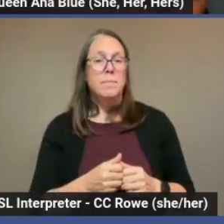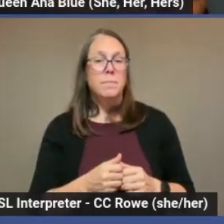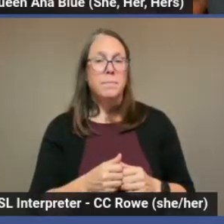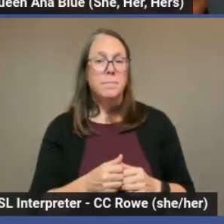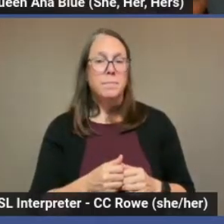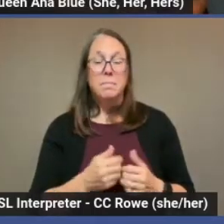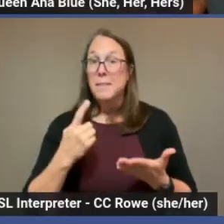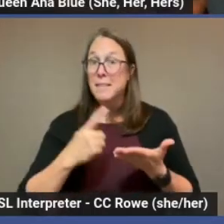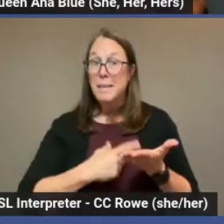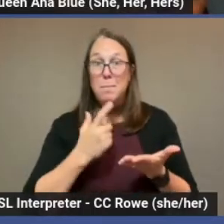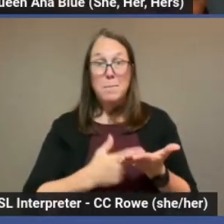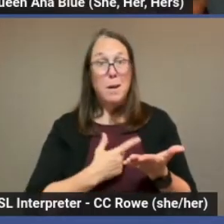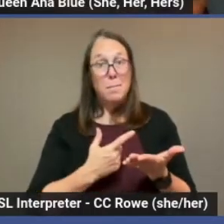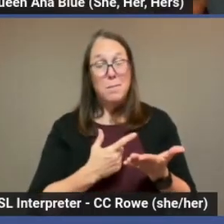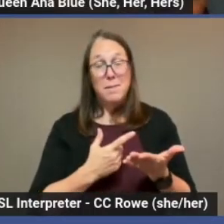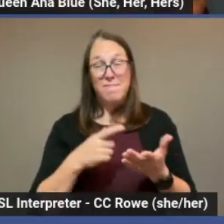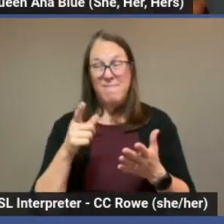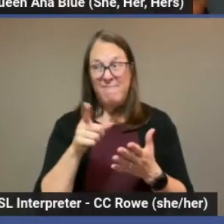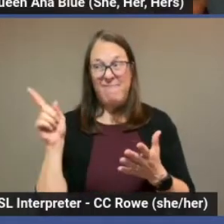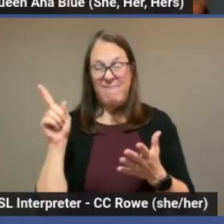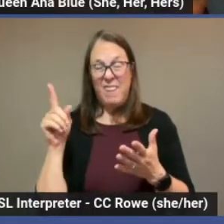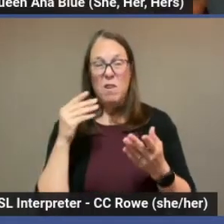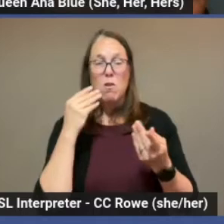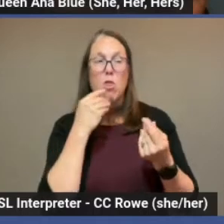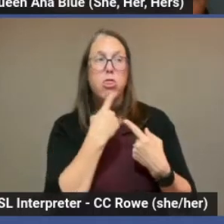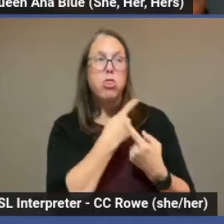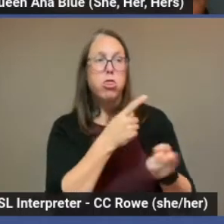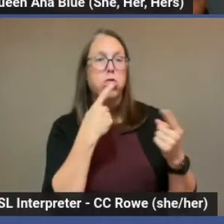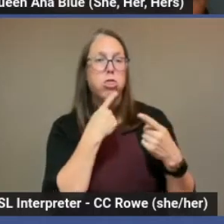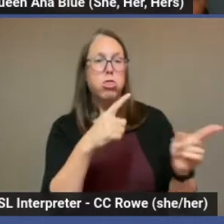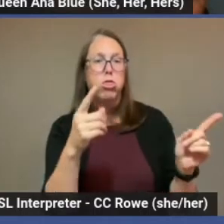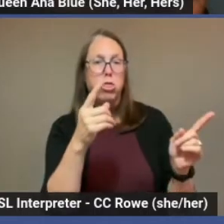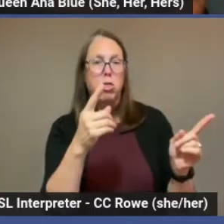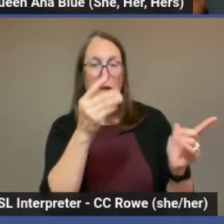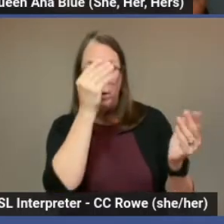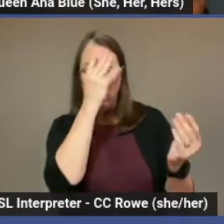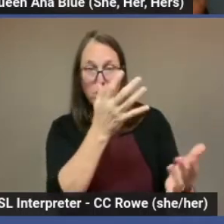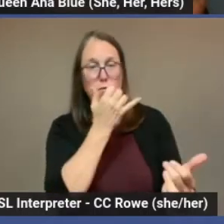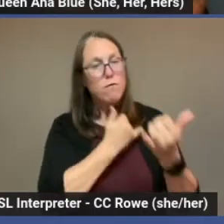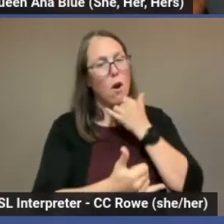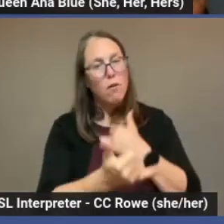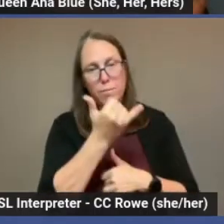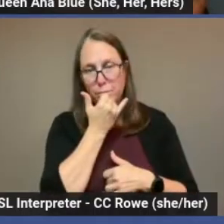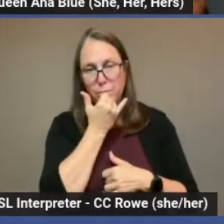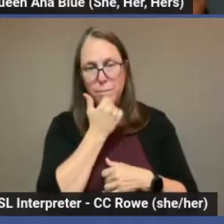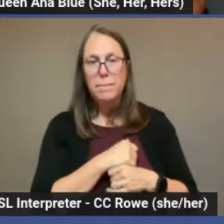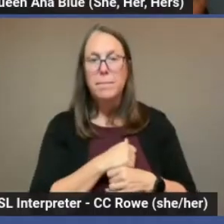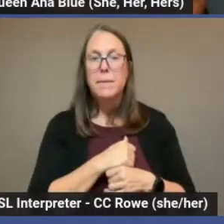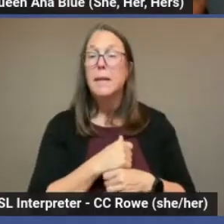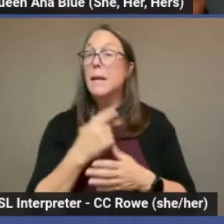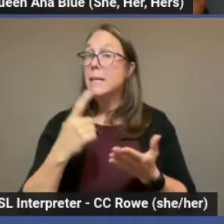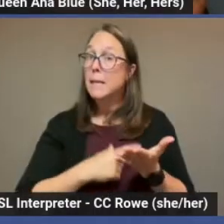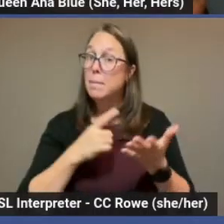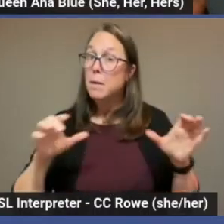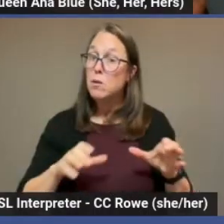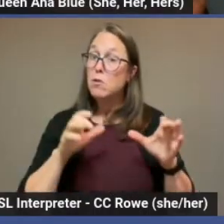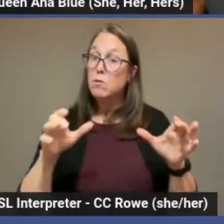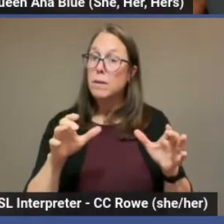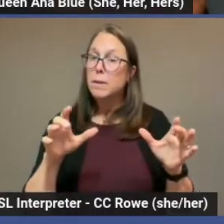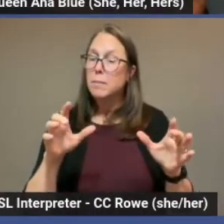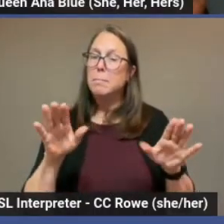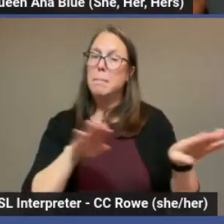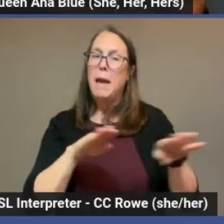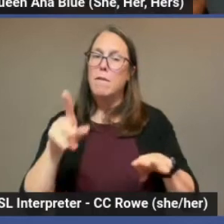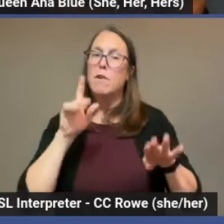Sometimes influencers are spreading incorrect information. Sometimes they're encouraging damaging behavior.